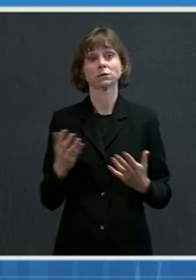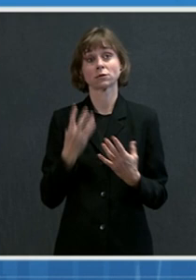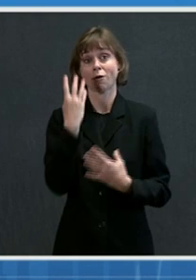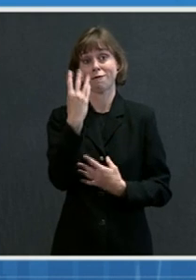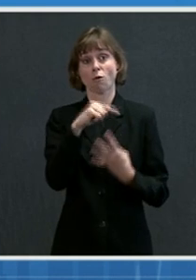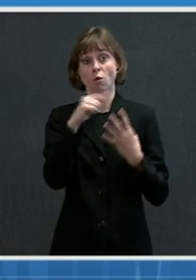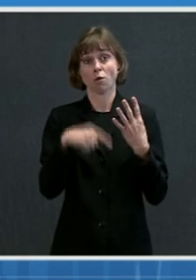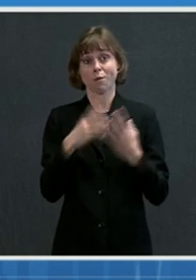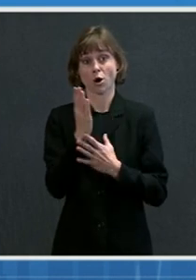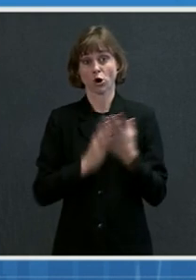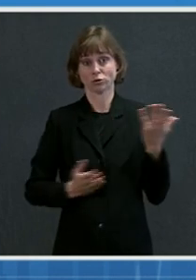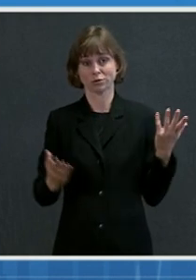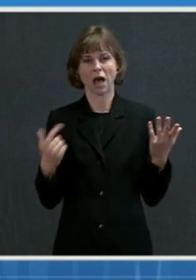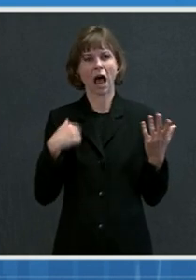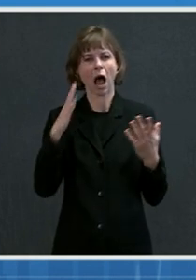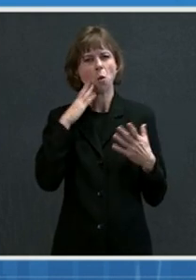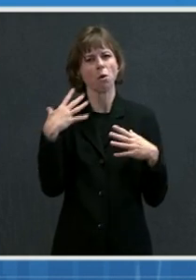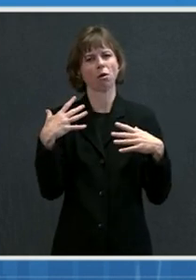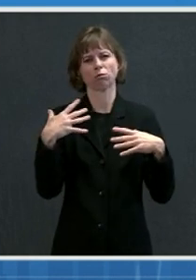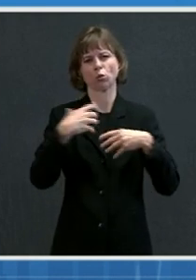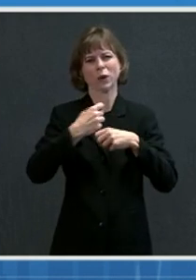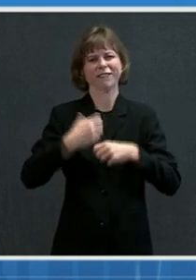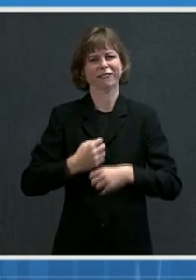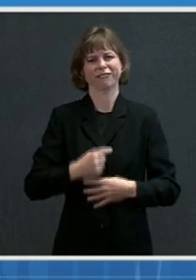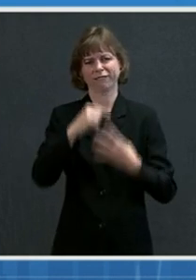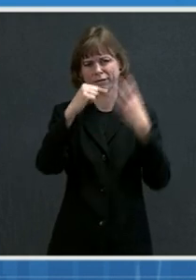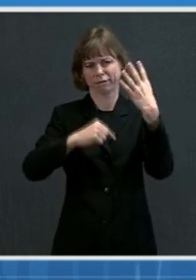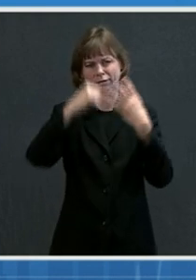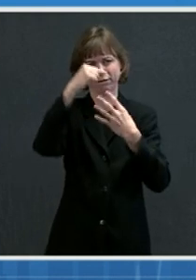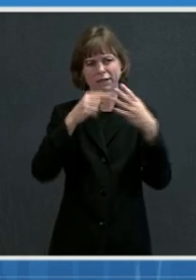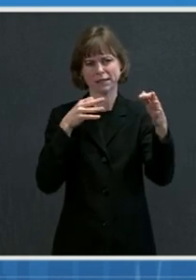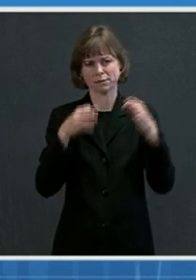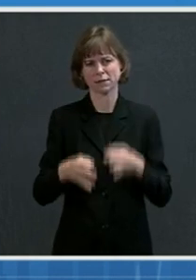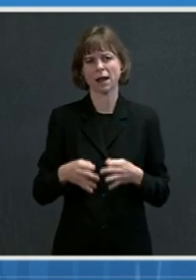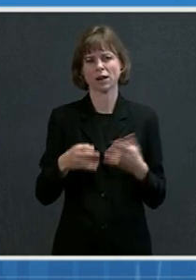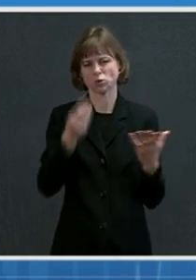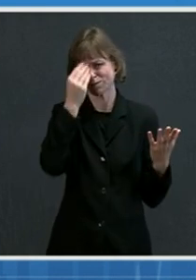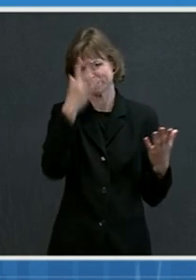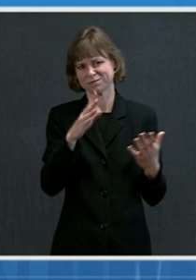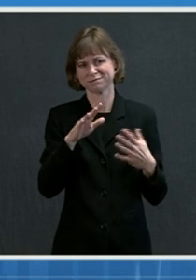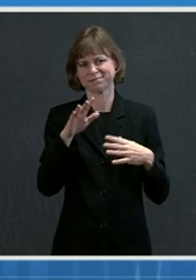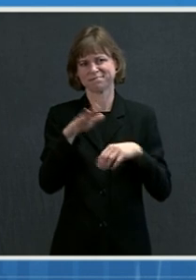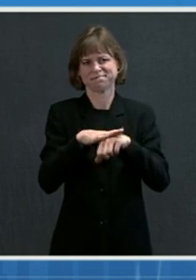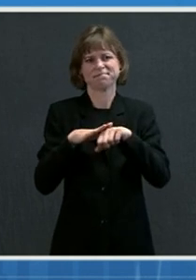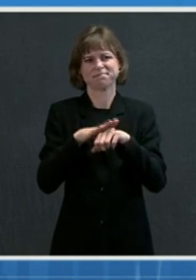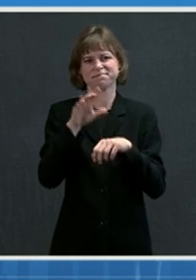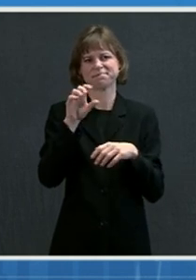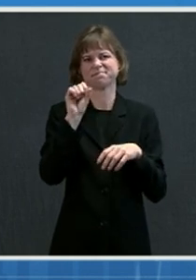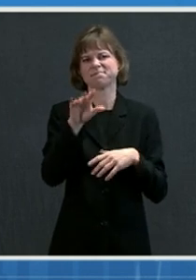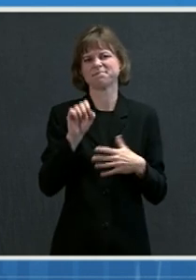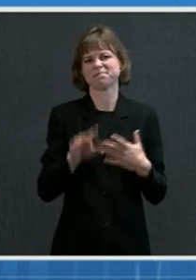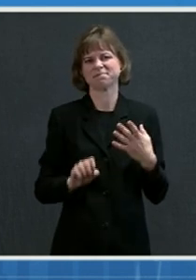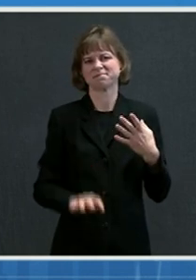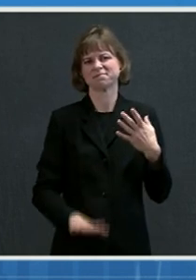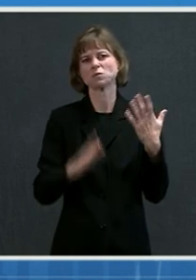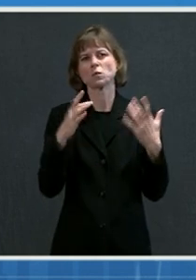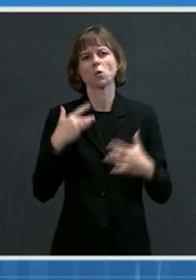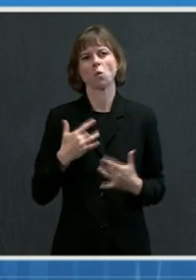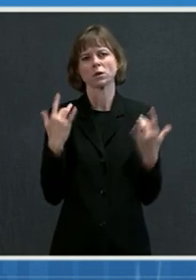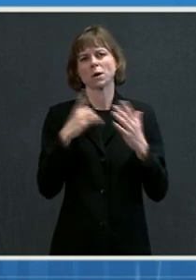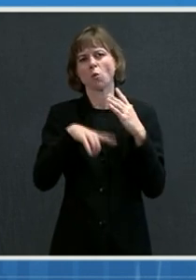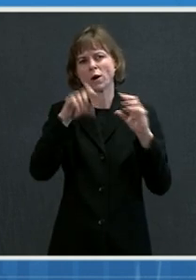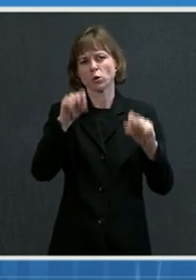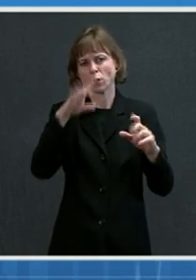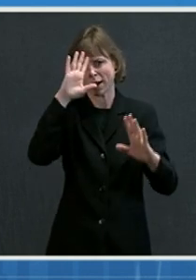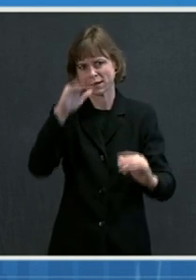-pronged. I'll go very briefly through each of these to give you a sampling of the kinds of things that are going on and that you can expect.